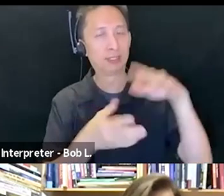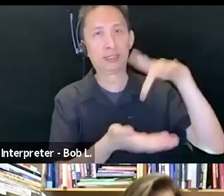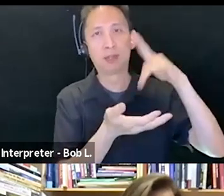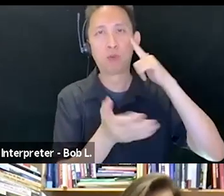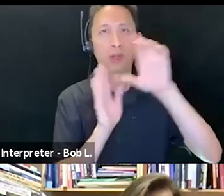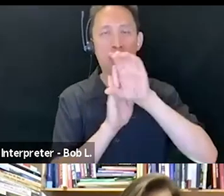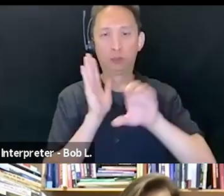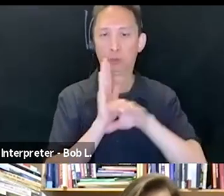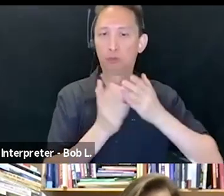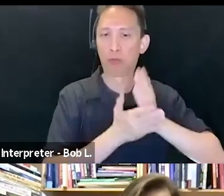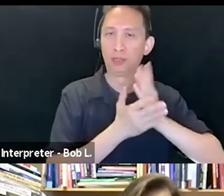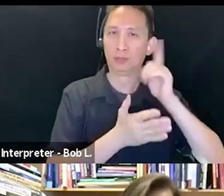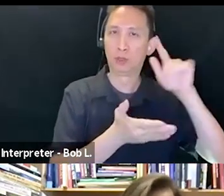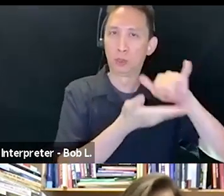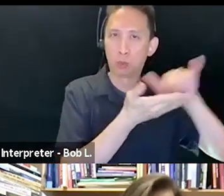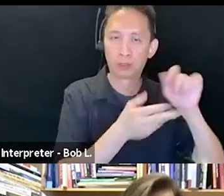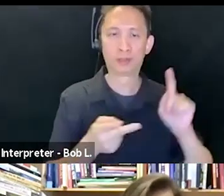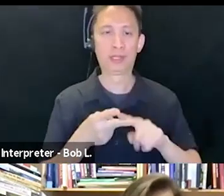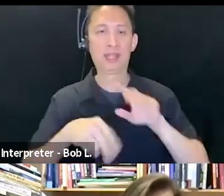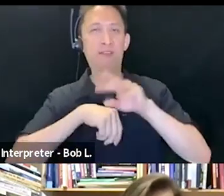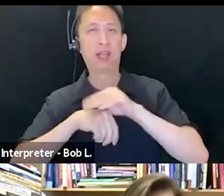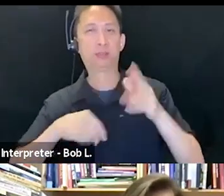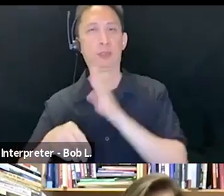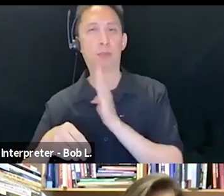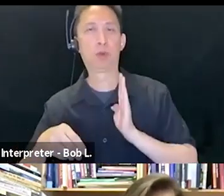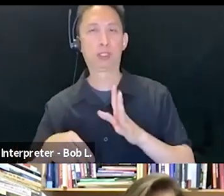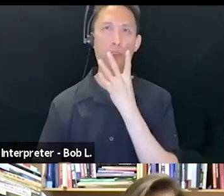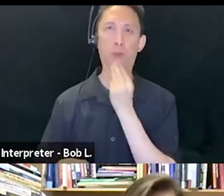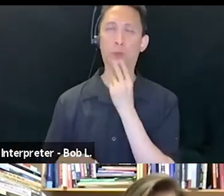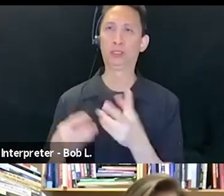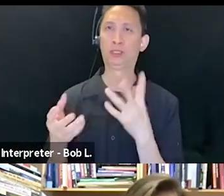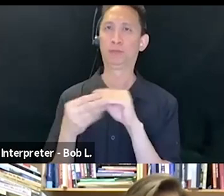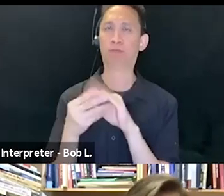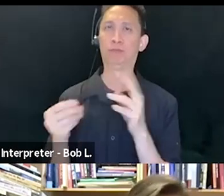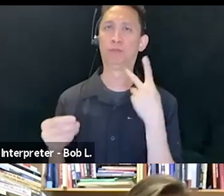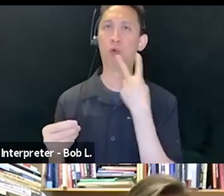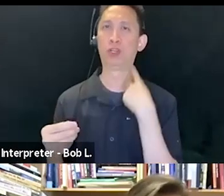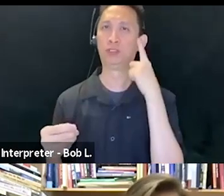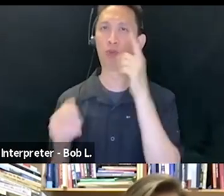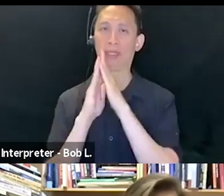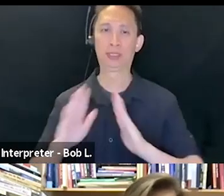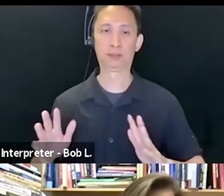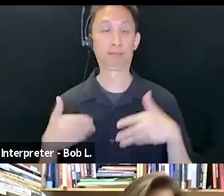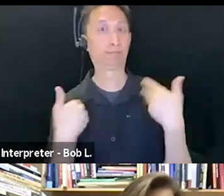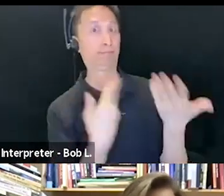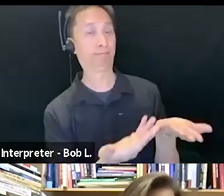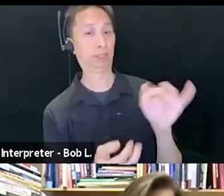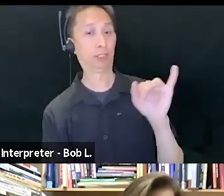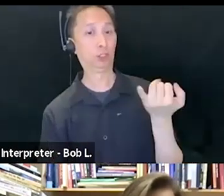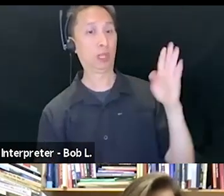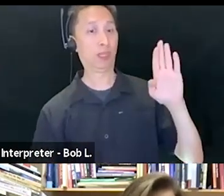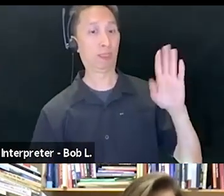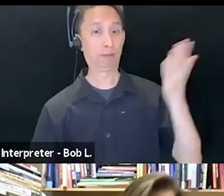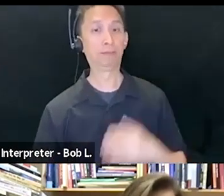Board of Jewish Voice for Peace. So Judith, the panel is yours. Thank you. Thank you.